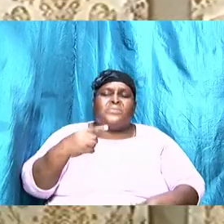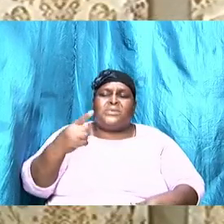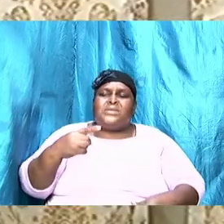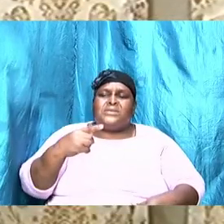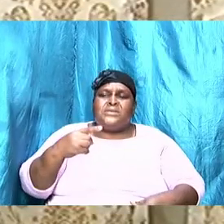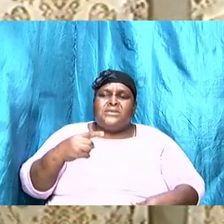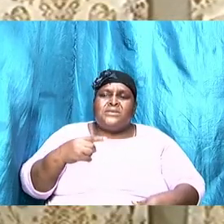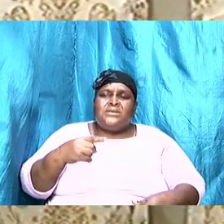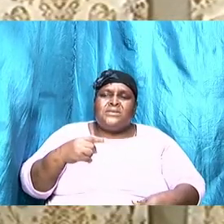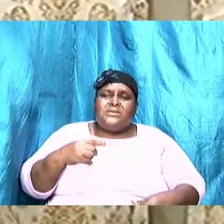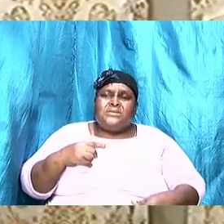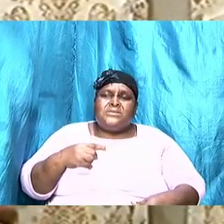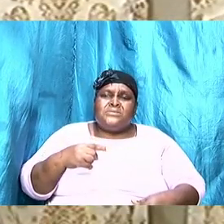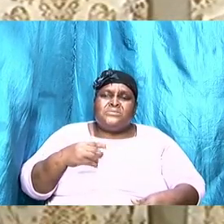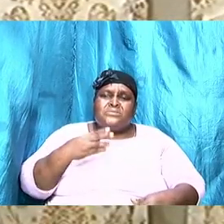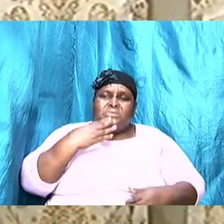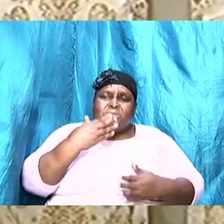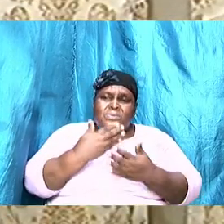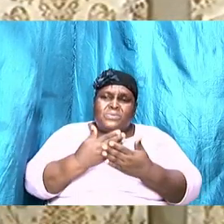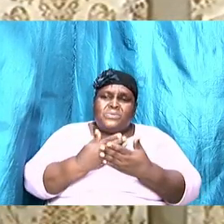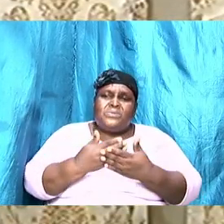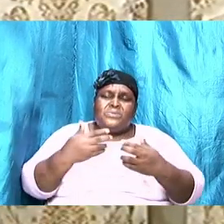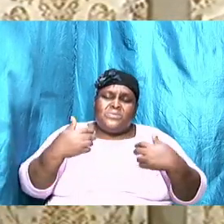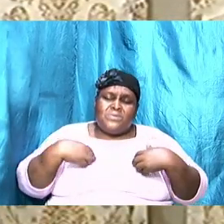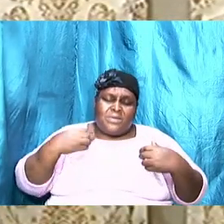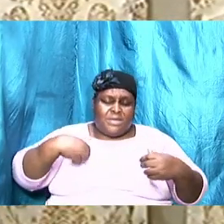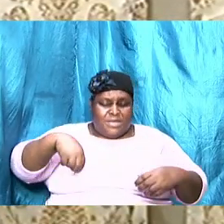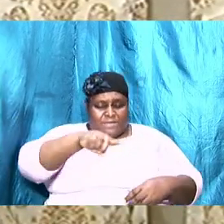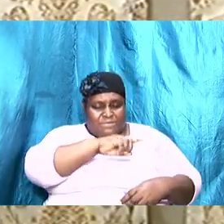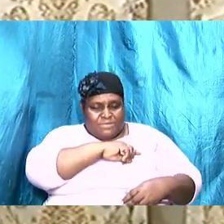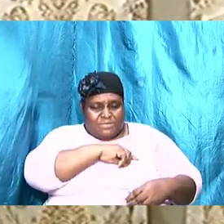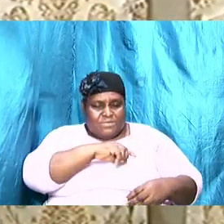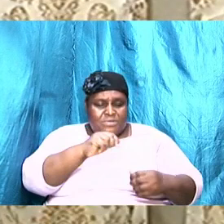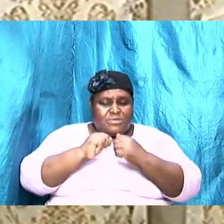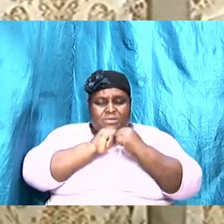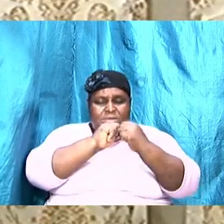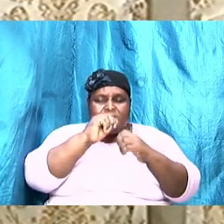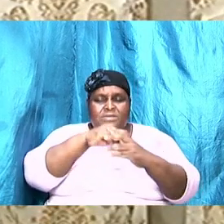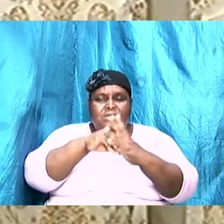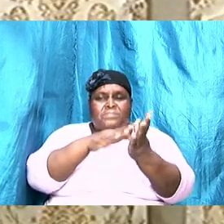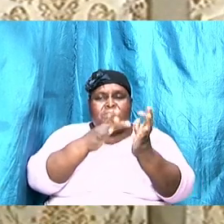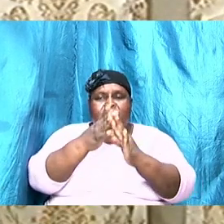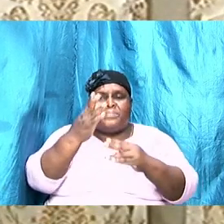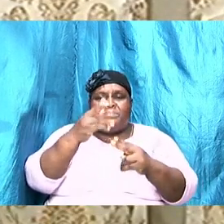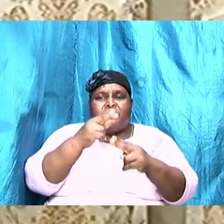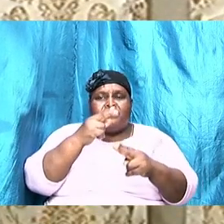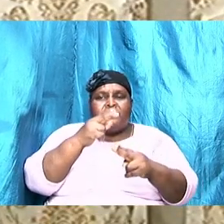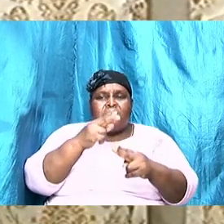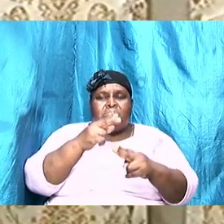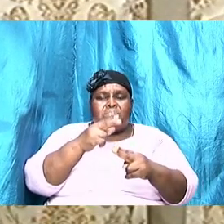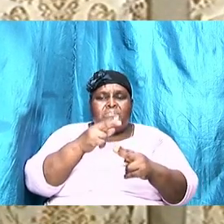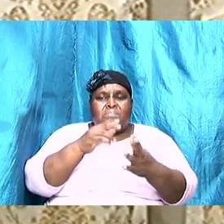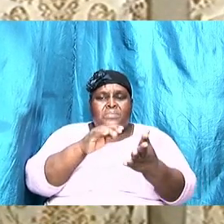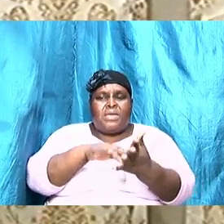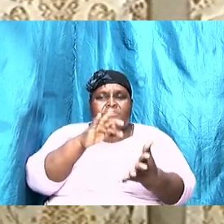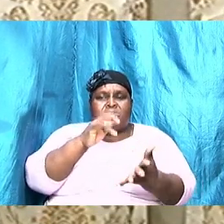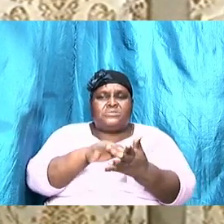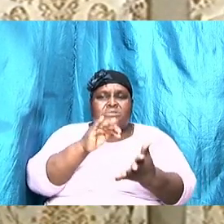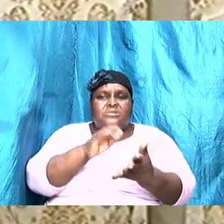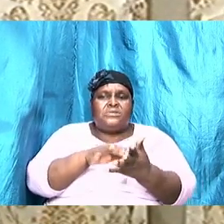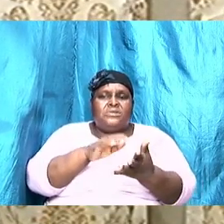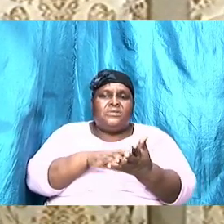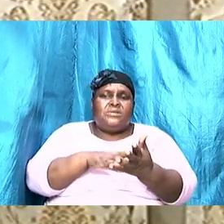to have us together in Bible study. We have, over the past